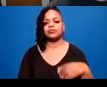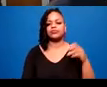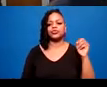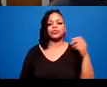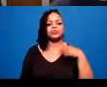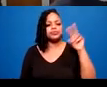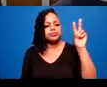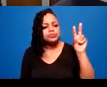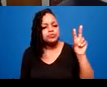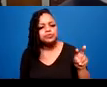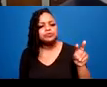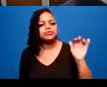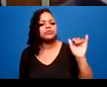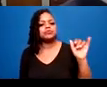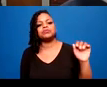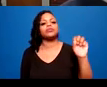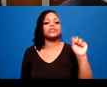and emotional safety.